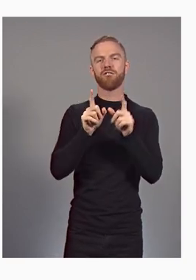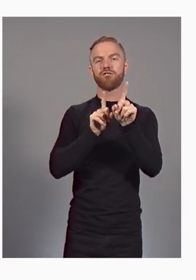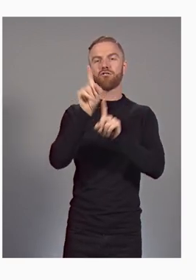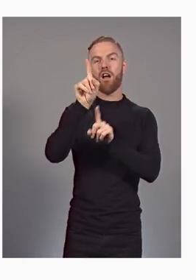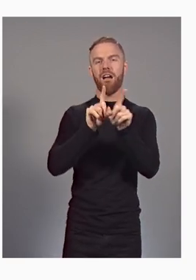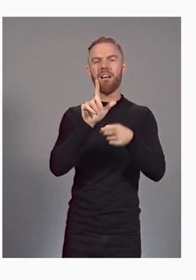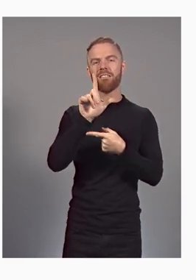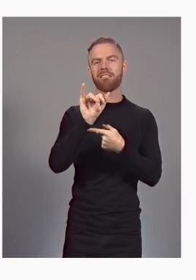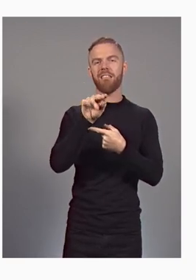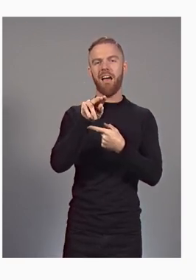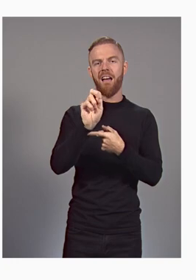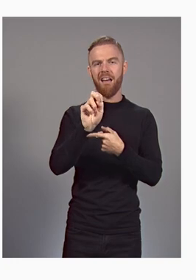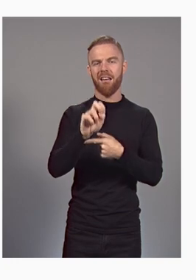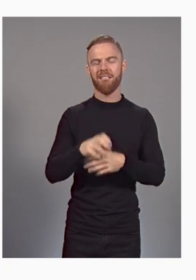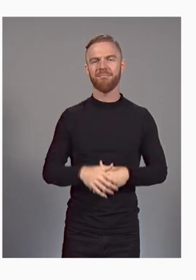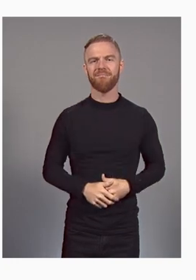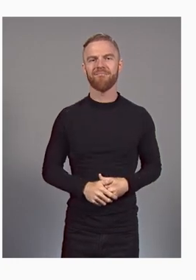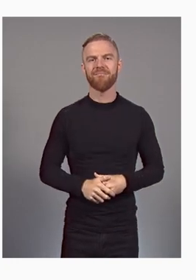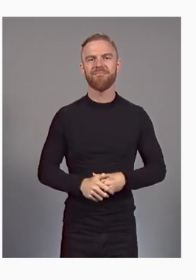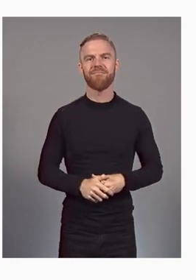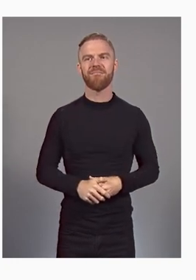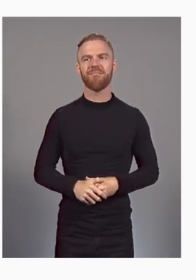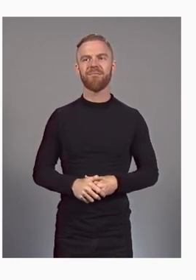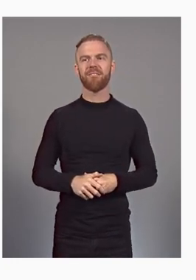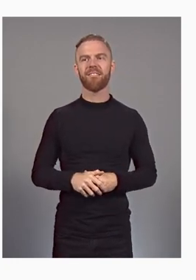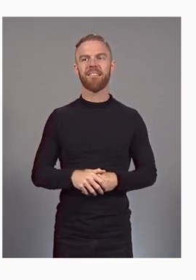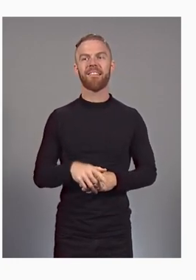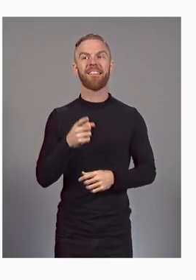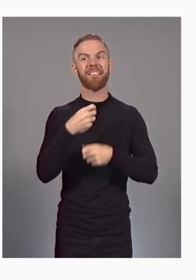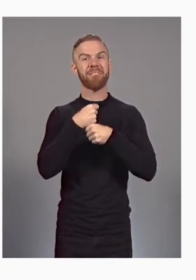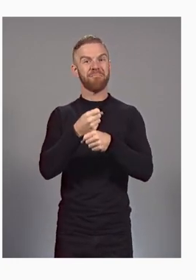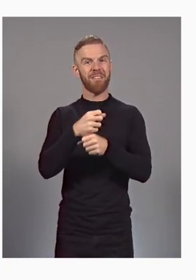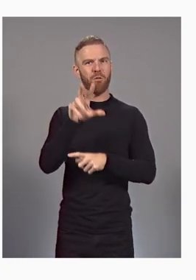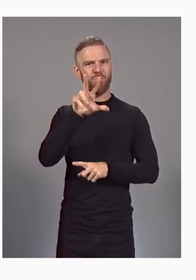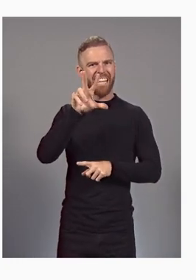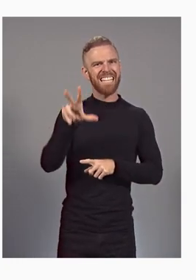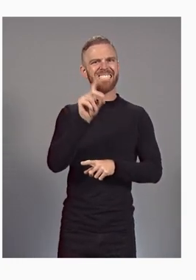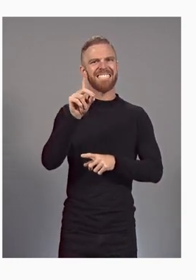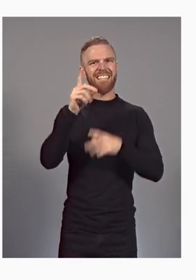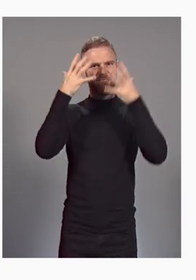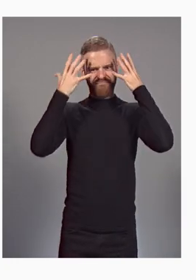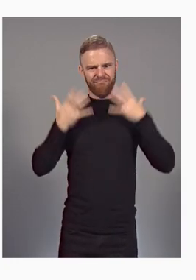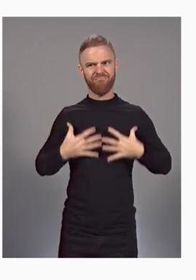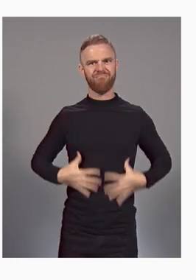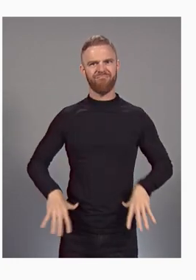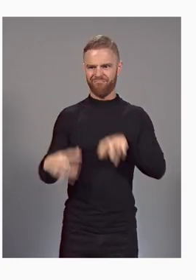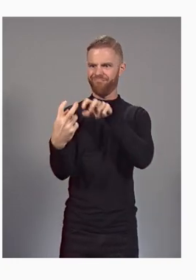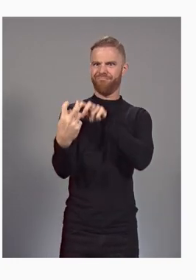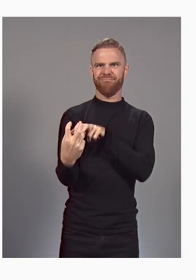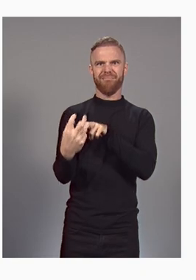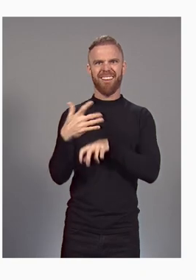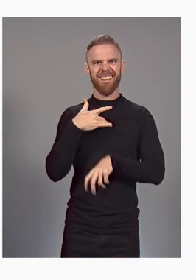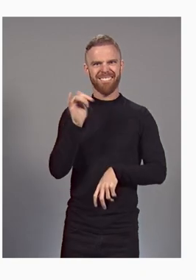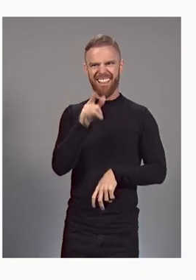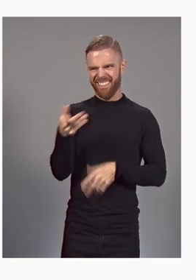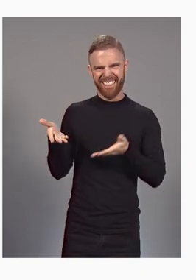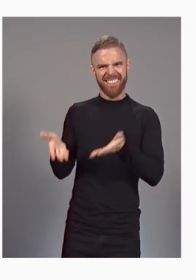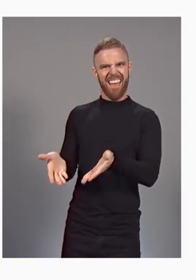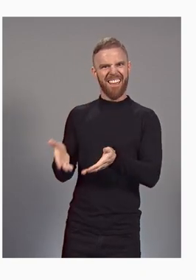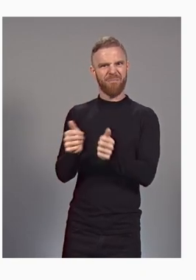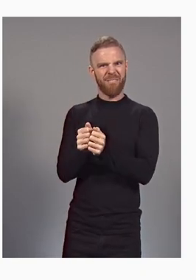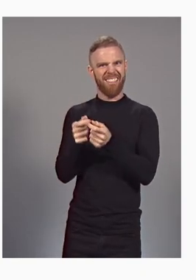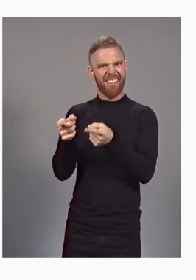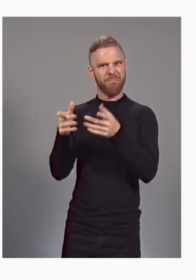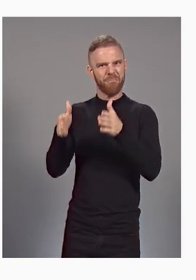3D model of a person, making it feel like you're sitting with someone in the same room, not at the other end of a video